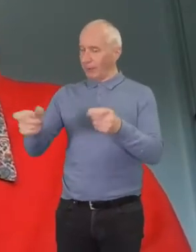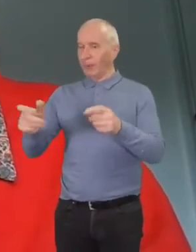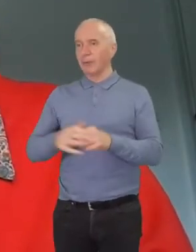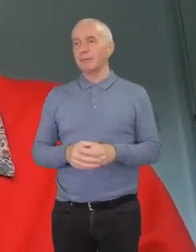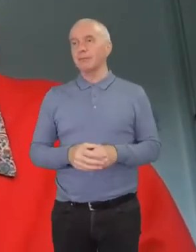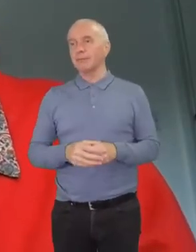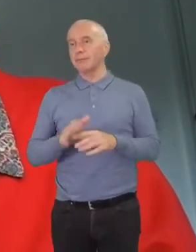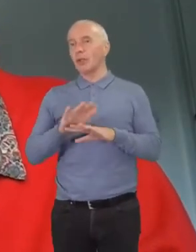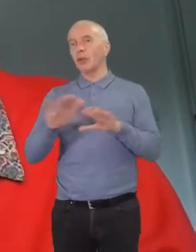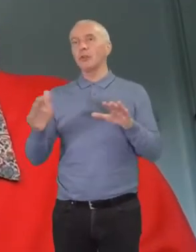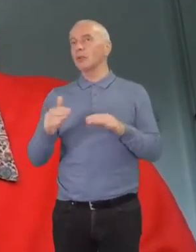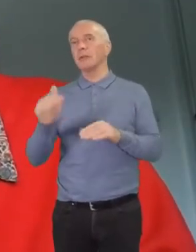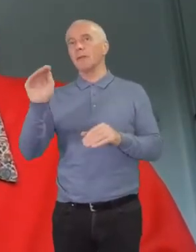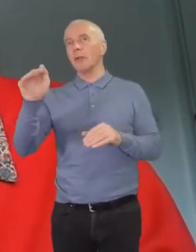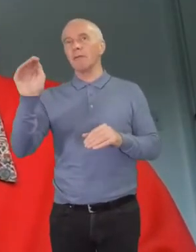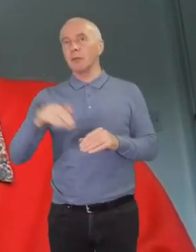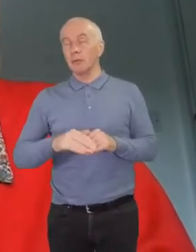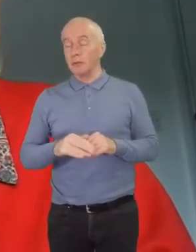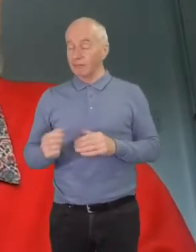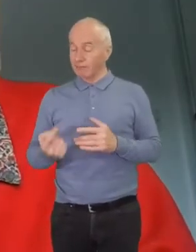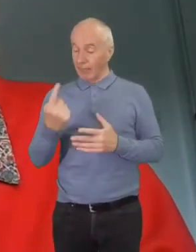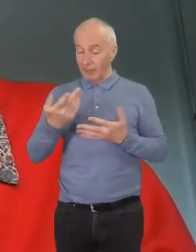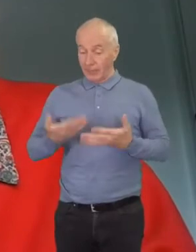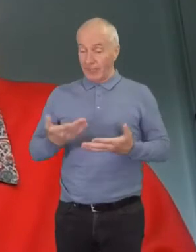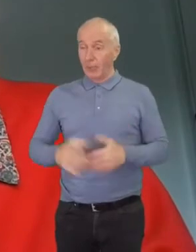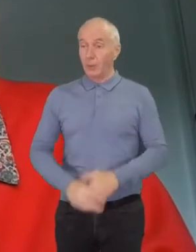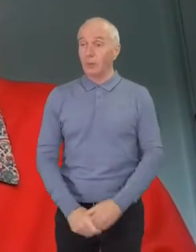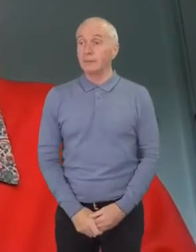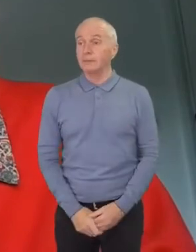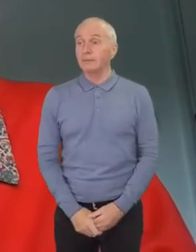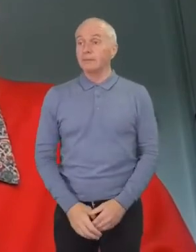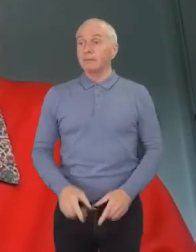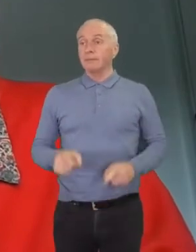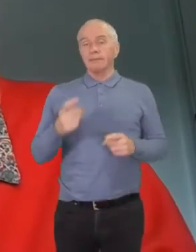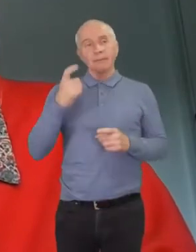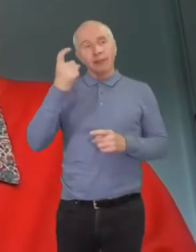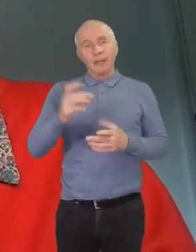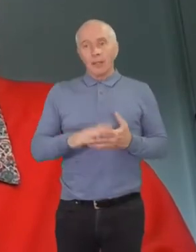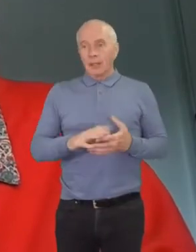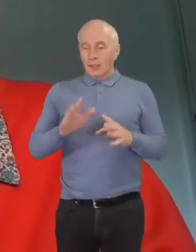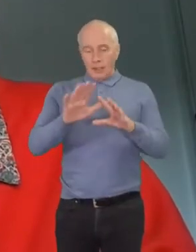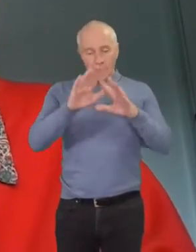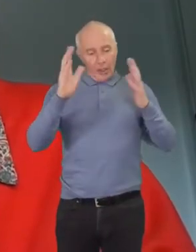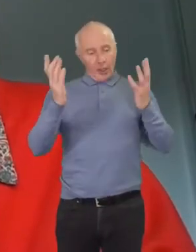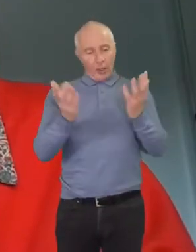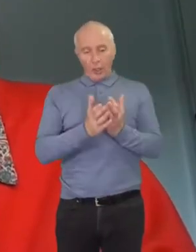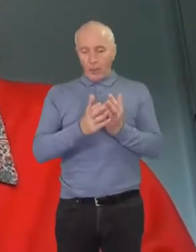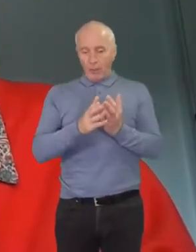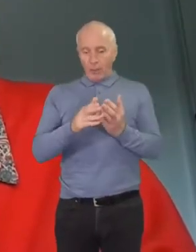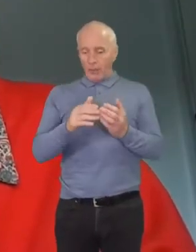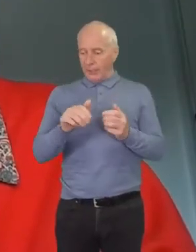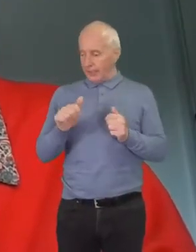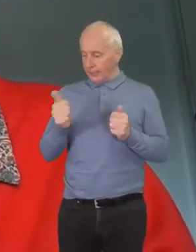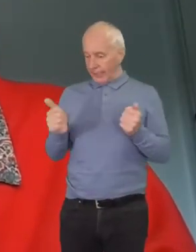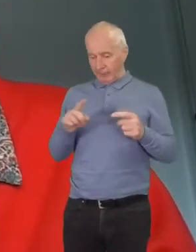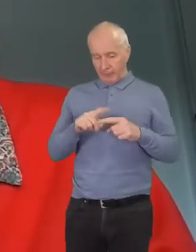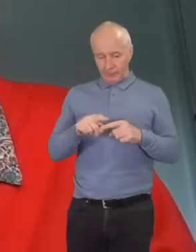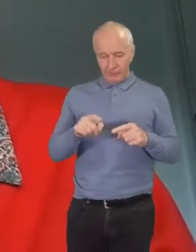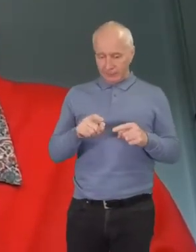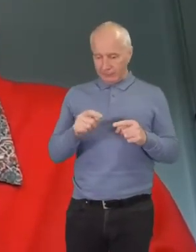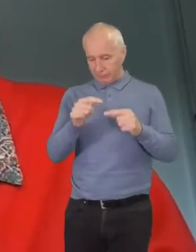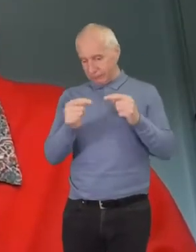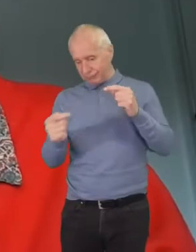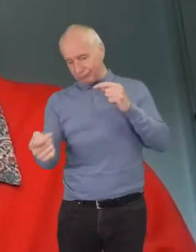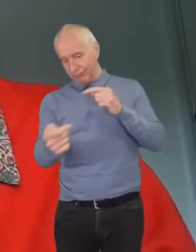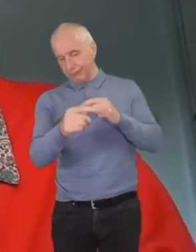But we don't just bring urgency born out of fear for ourselves and our global neighbors, especially not as young Christians. We bring hope for the